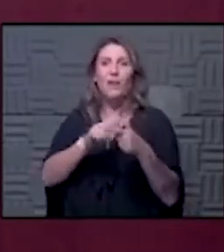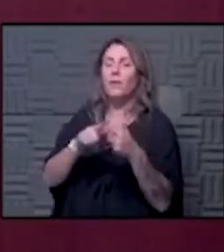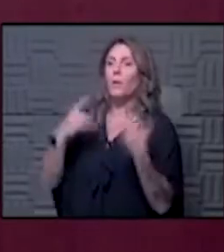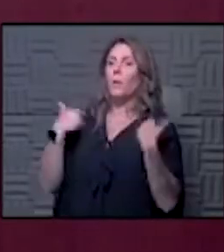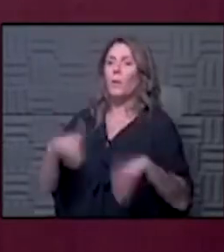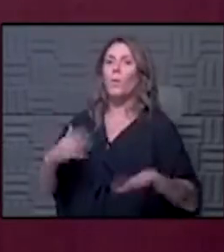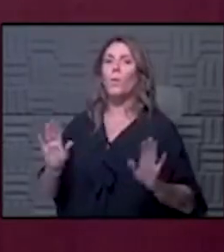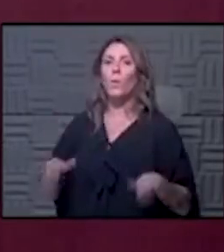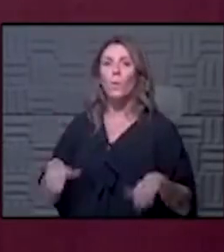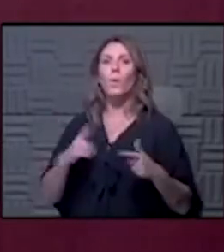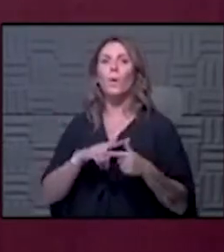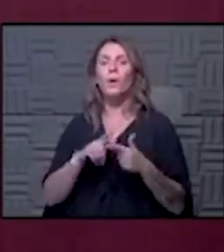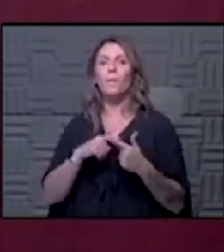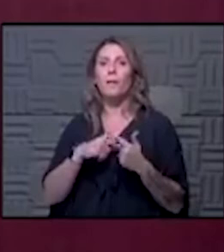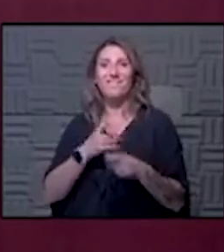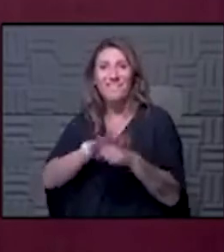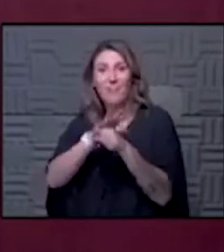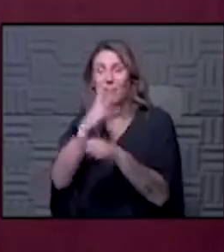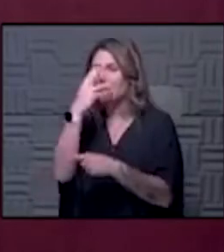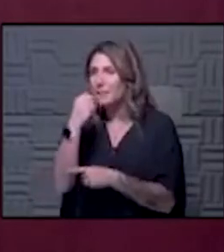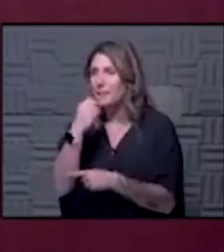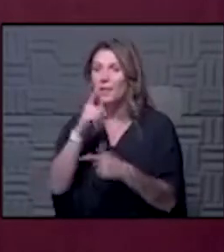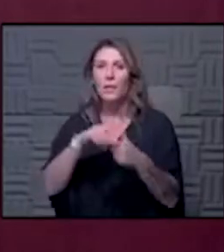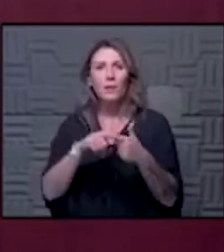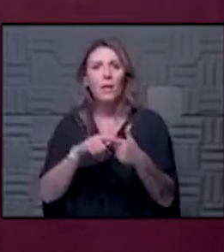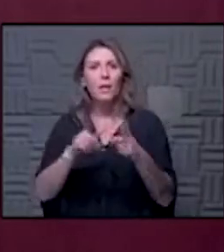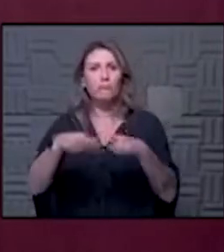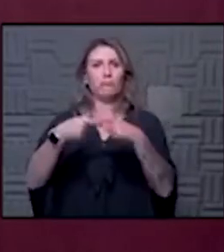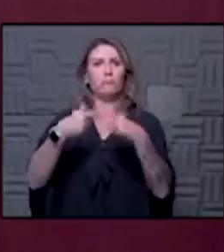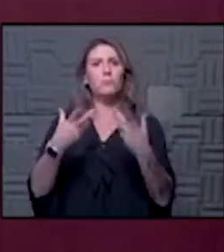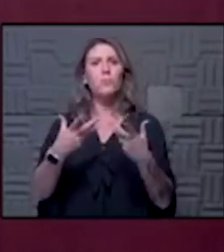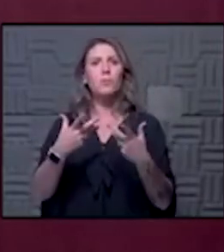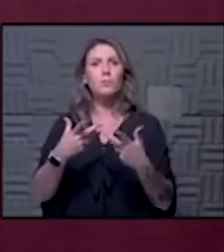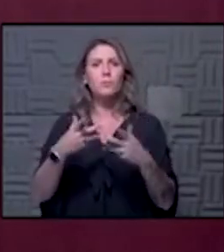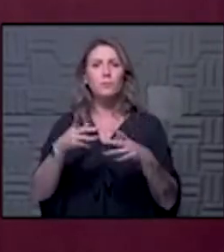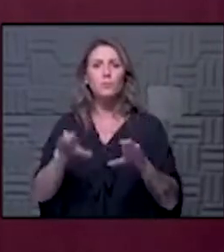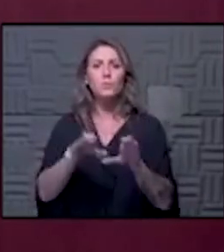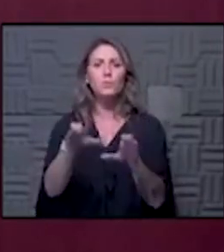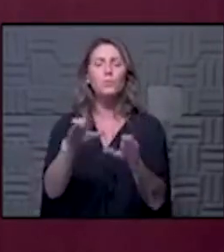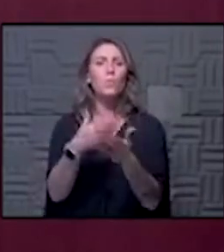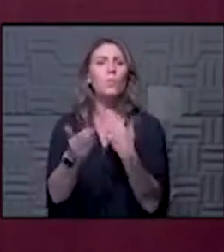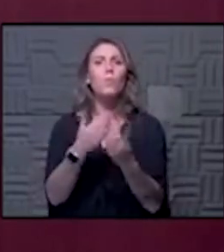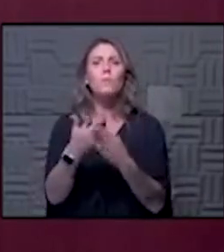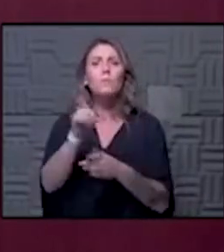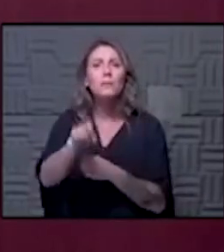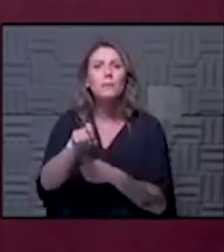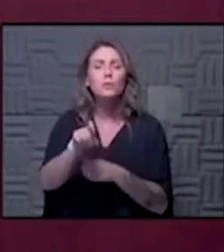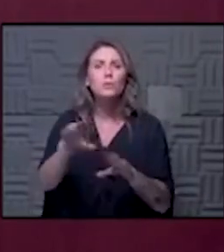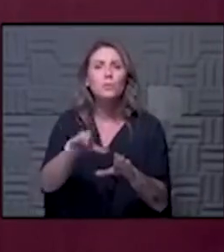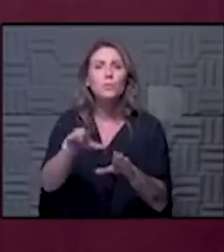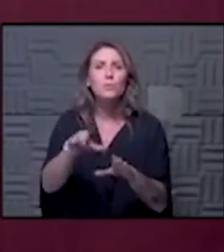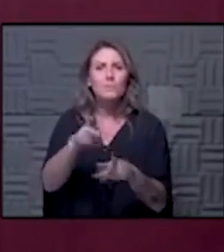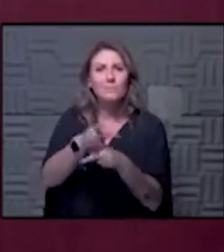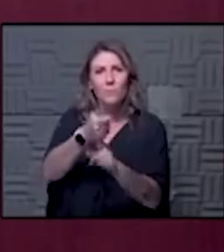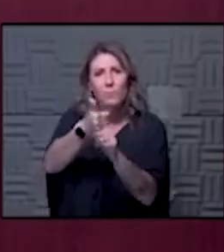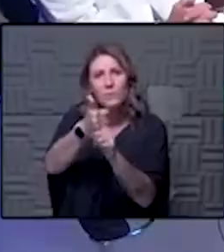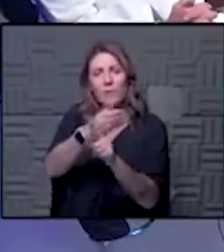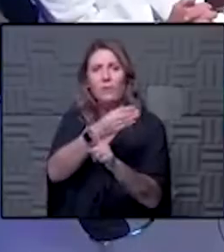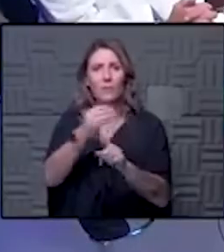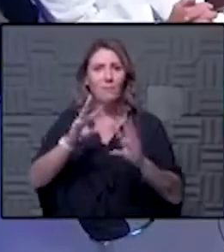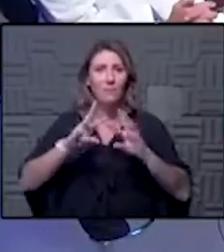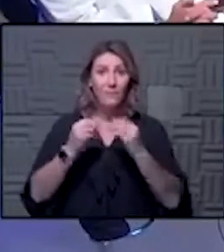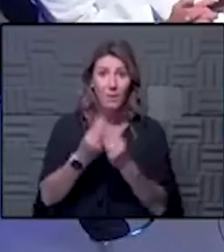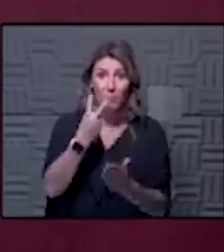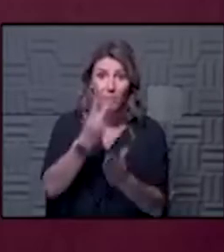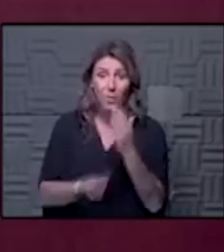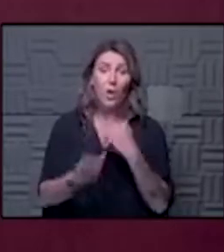can get adequate sleep and be able to do the things they need to do to take care of themselves and their families we also know